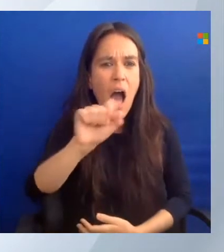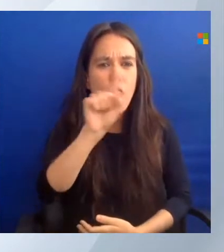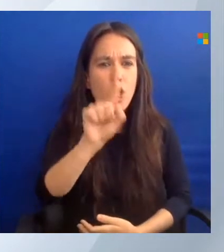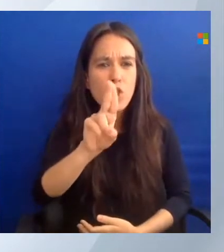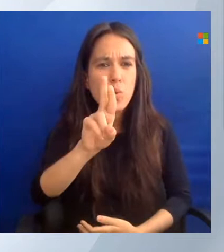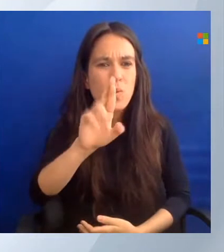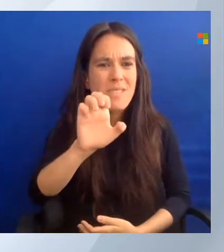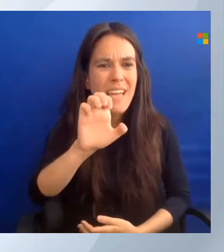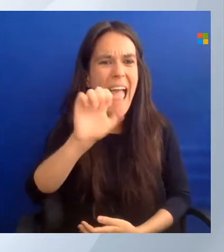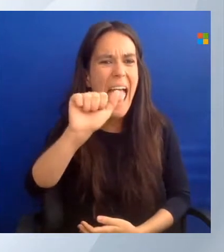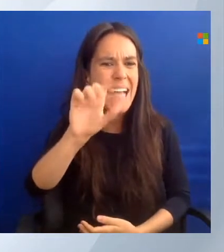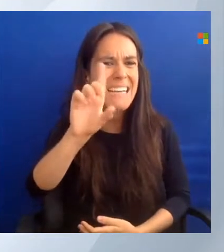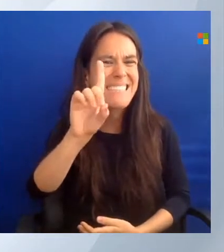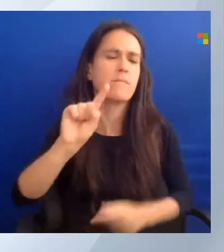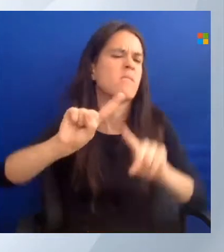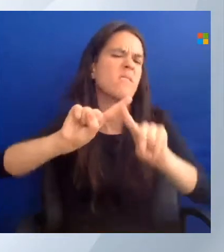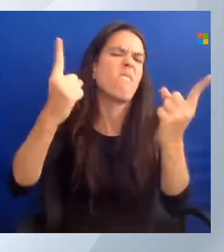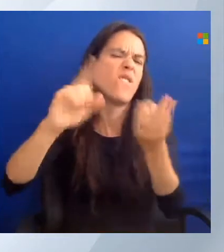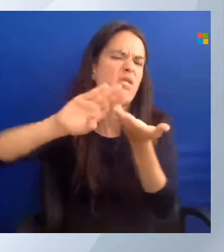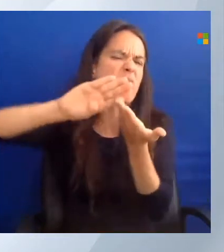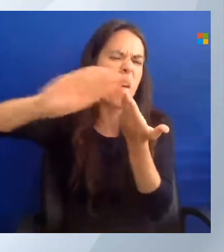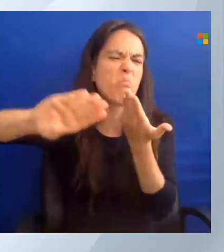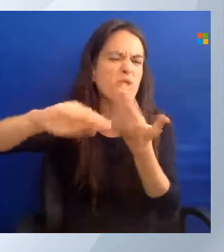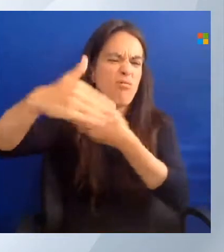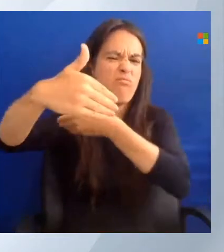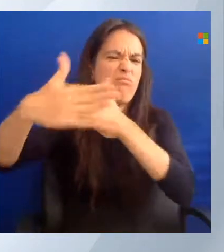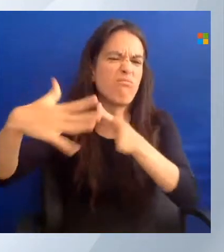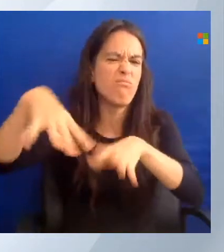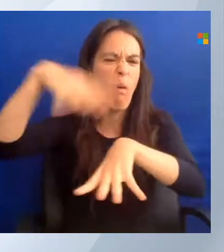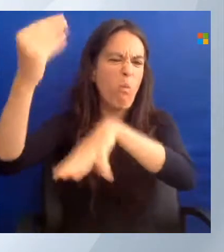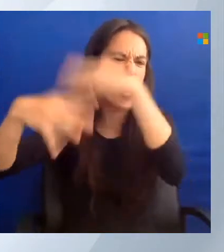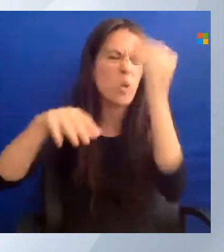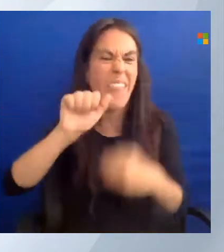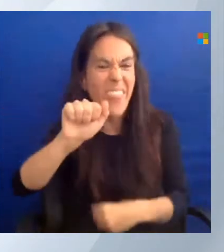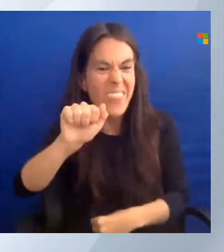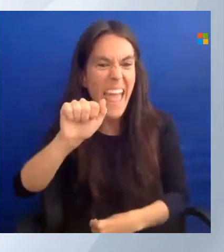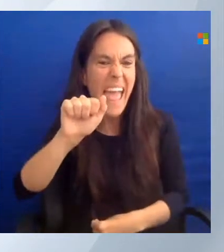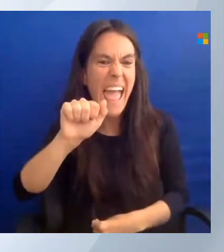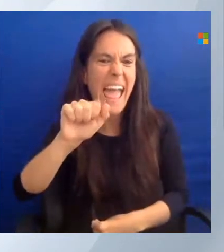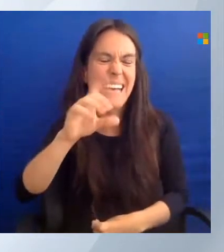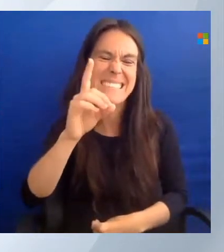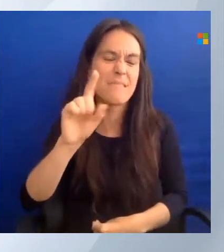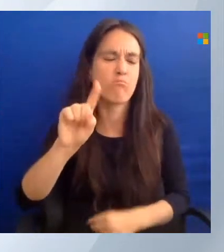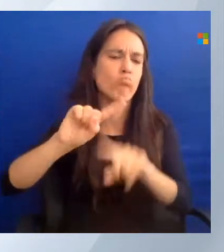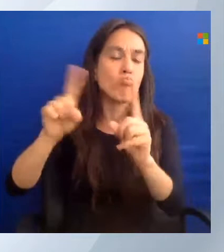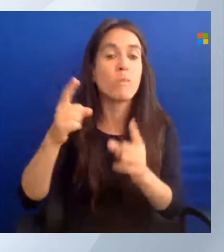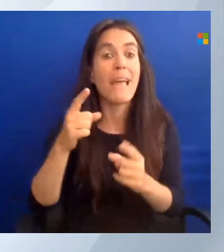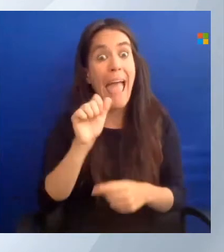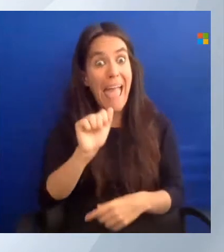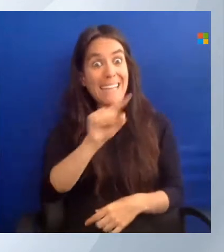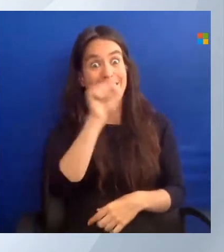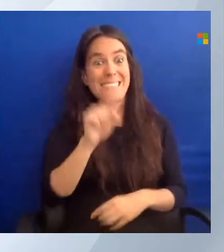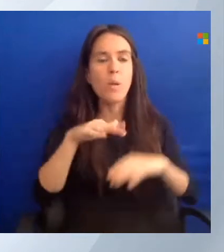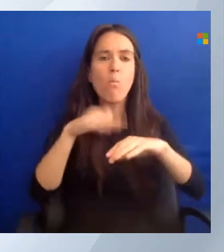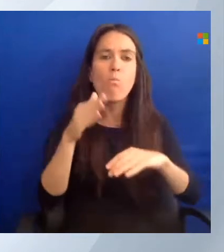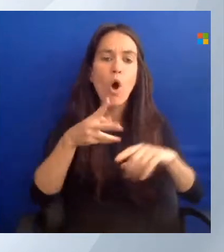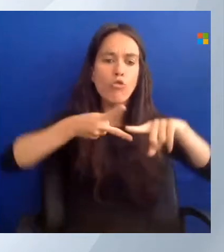So everything in the AZ module is really about resource management in Azure.